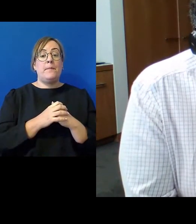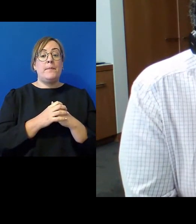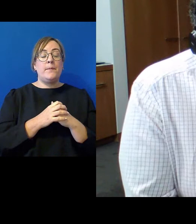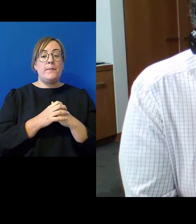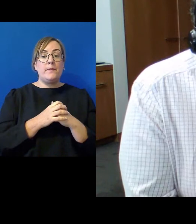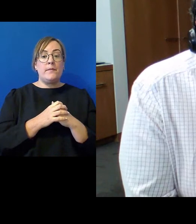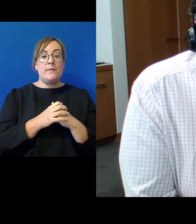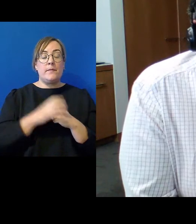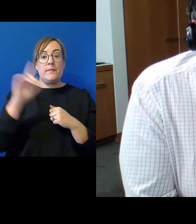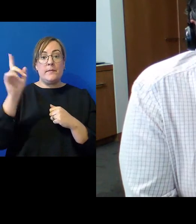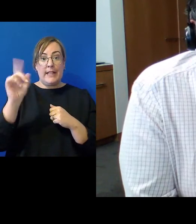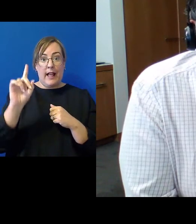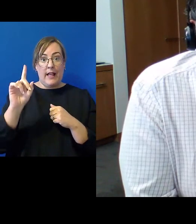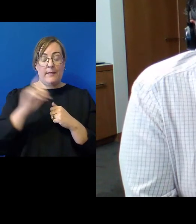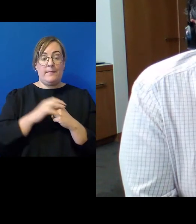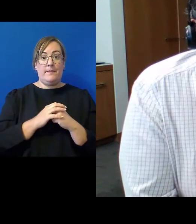today